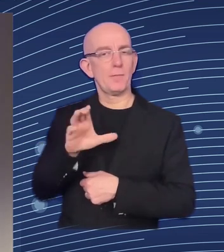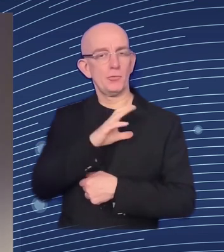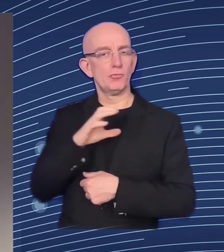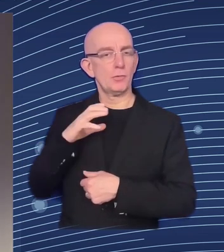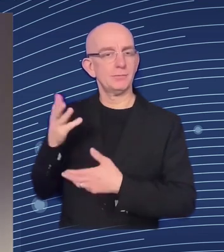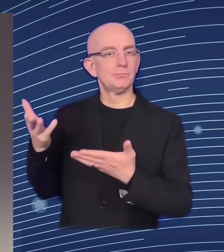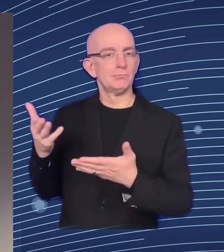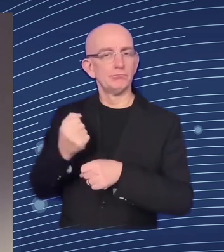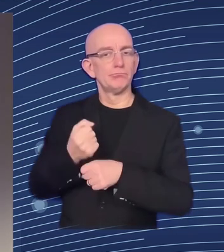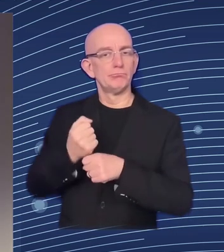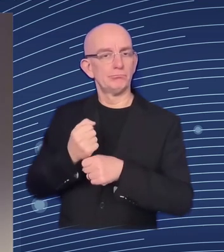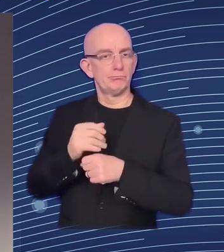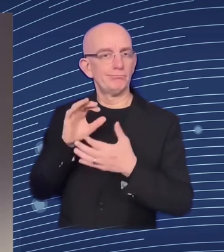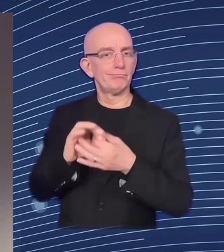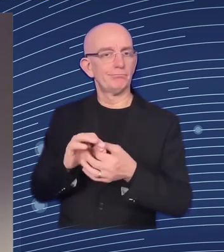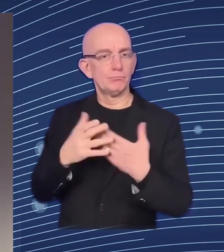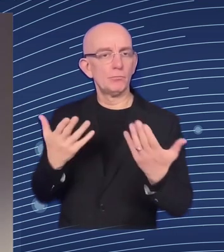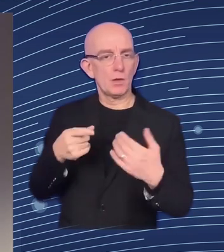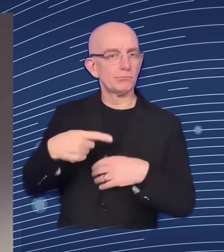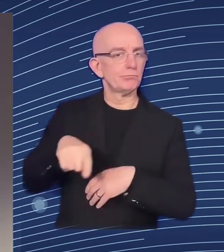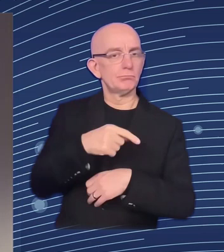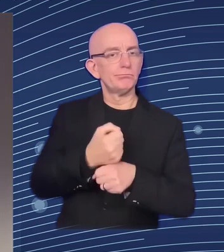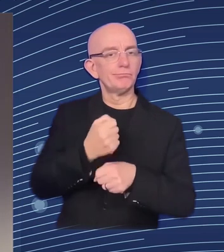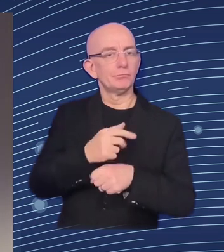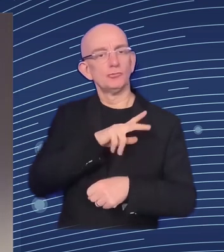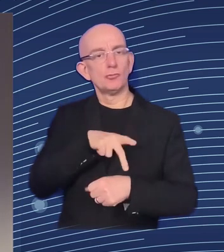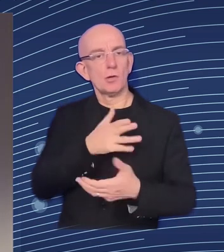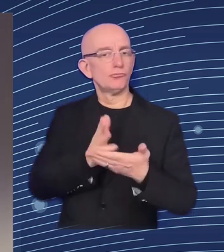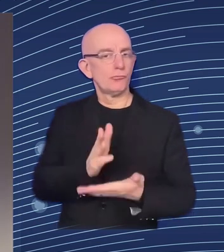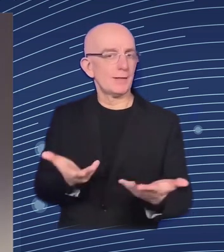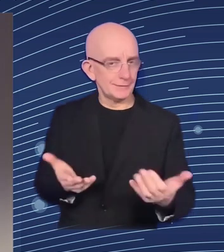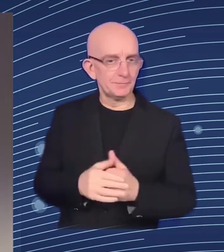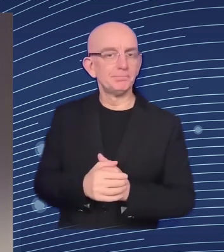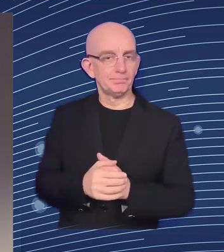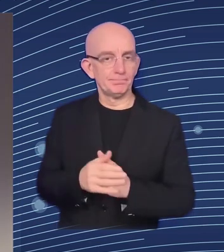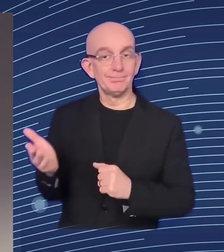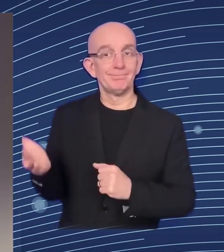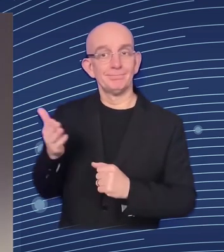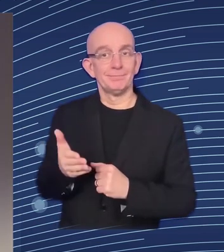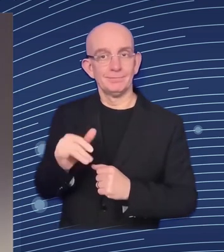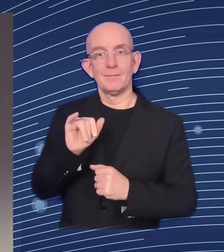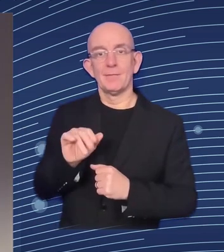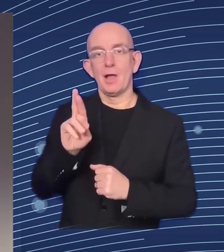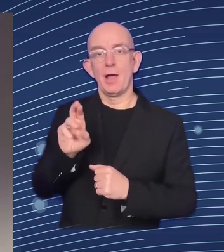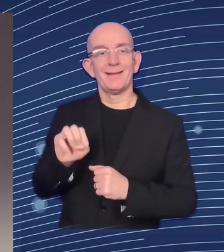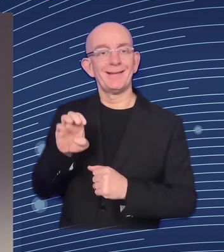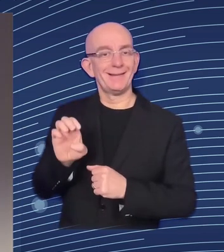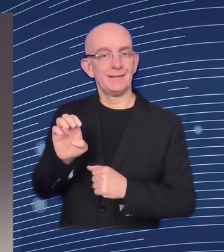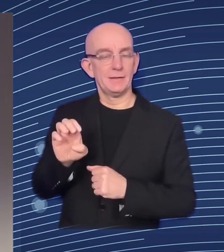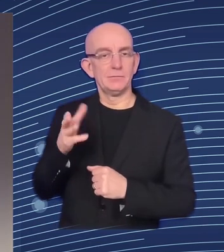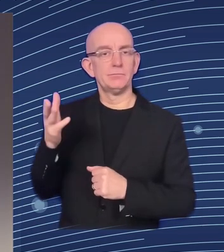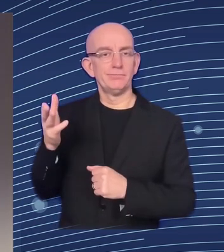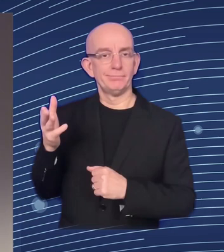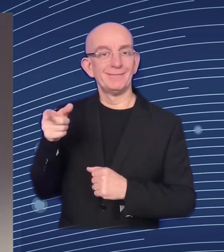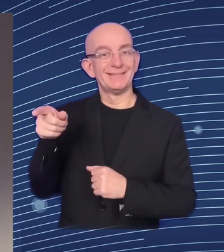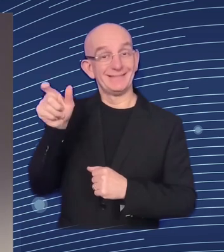postolowska who's the deputy minister for social policy for european integration in ukraine i hope we can see her in a